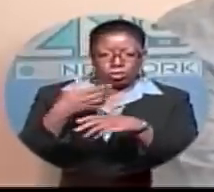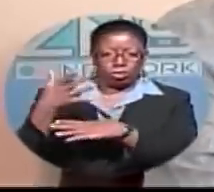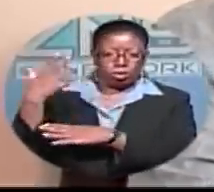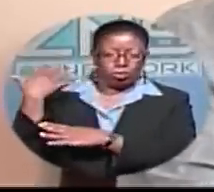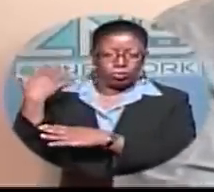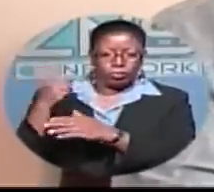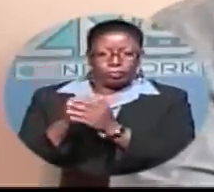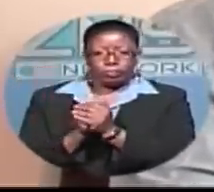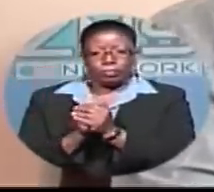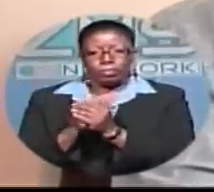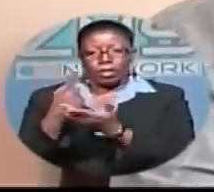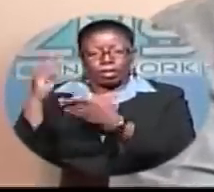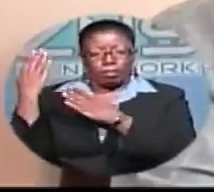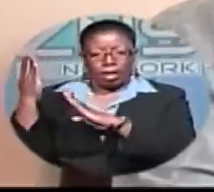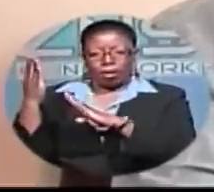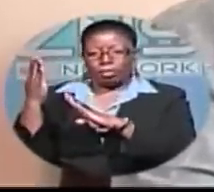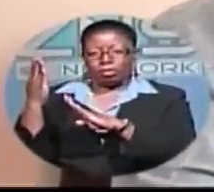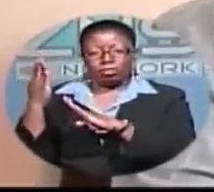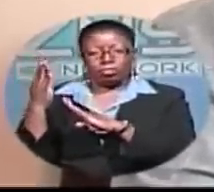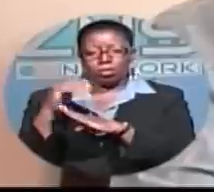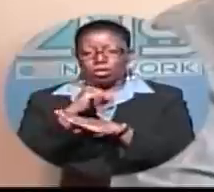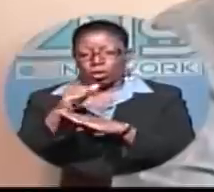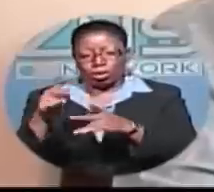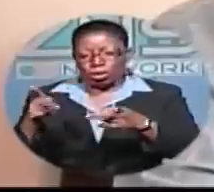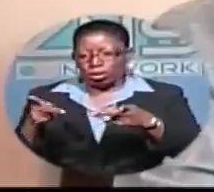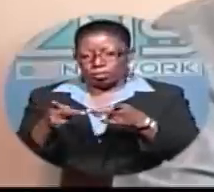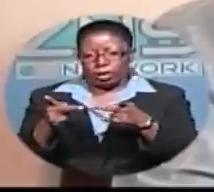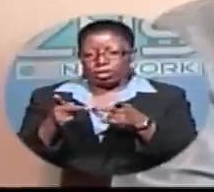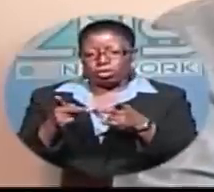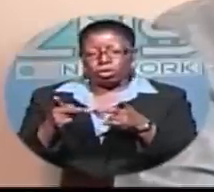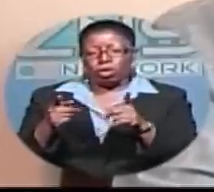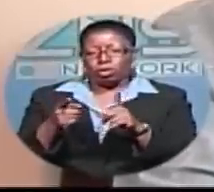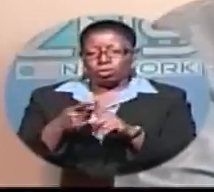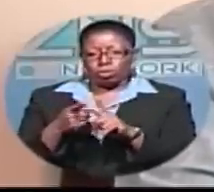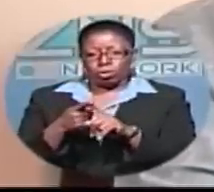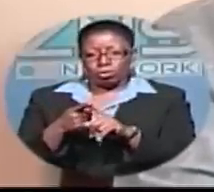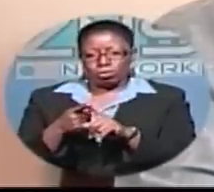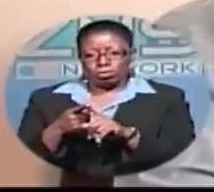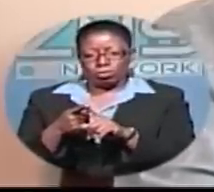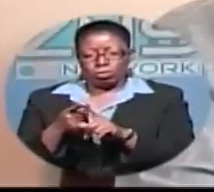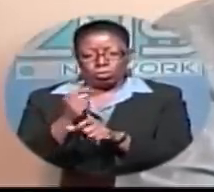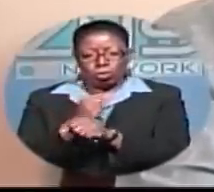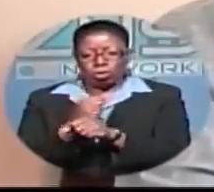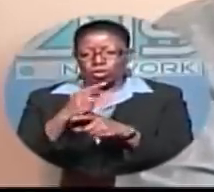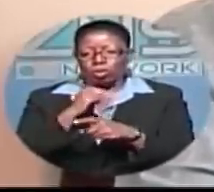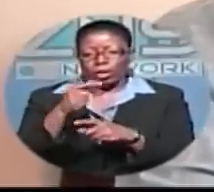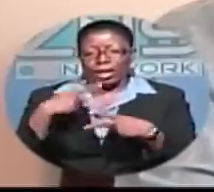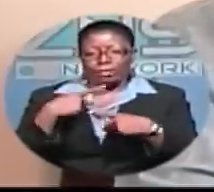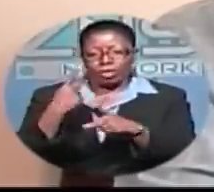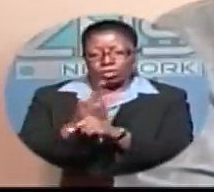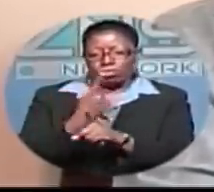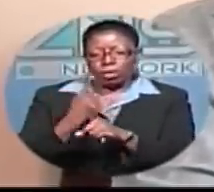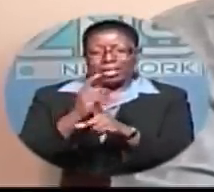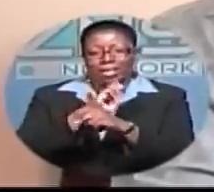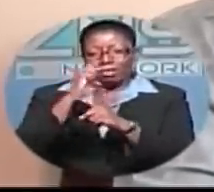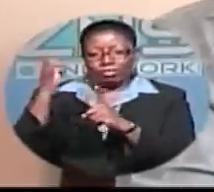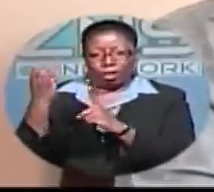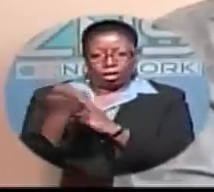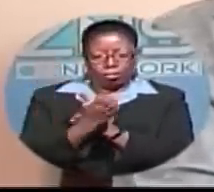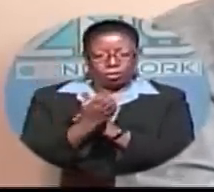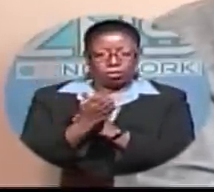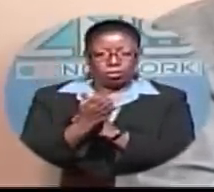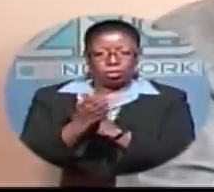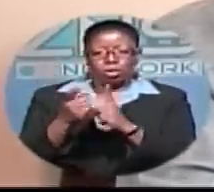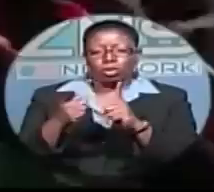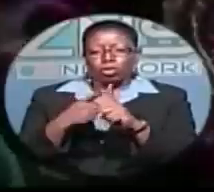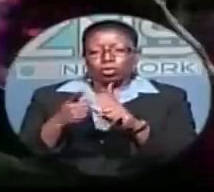The Bahamas is not in a position to accommodate oil drilling because it doesn't have the regulatory environment to